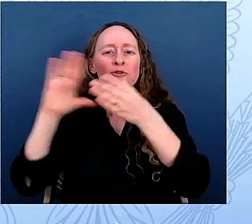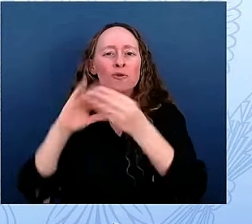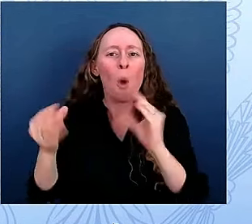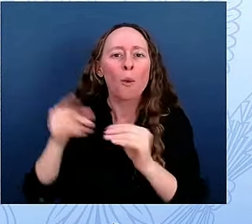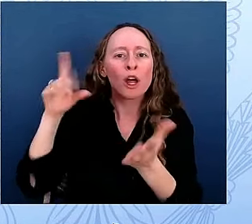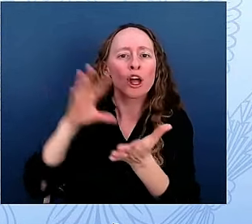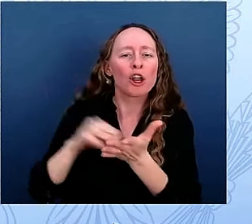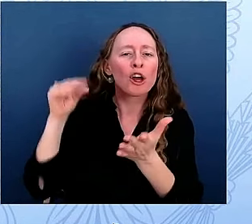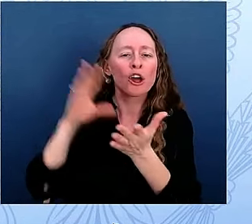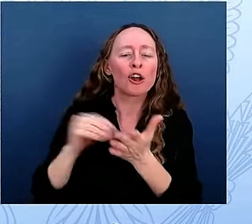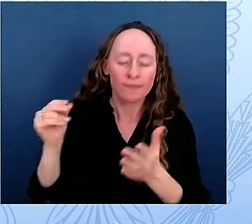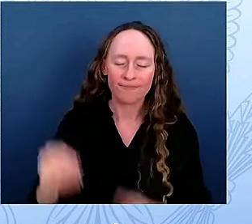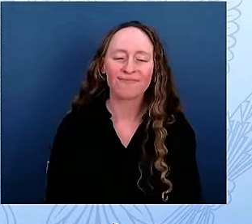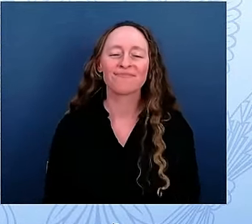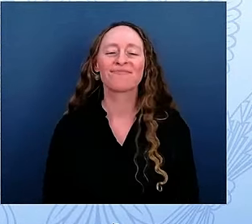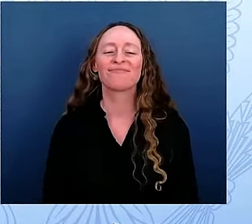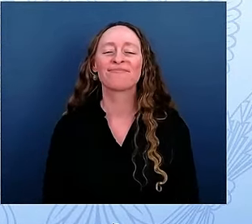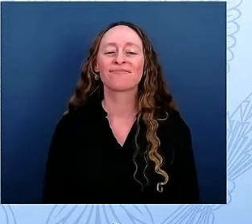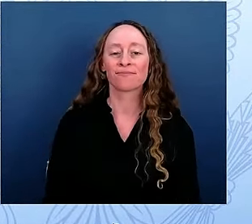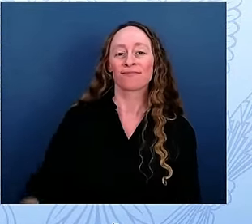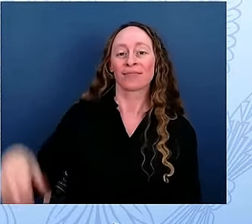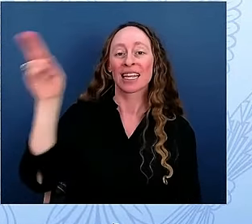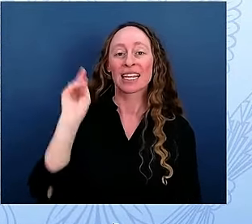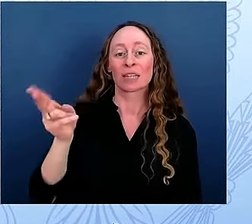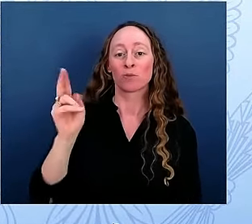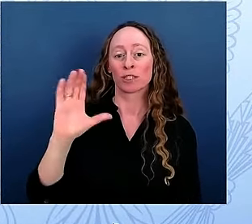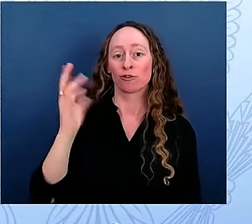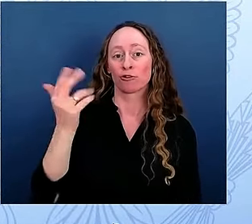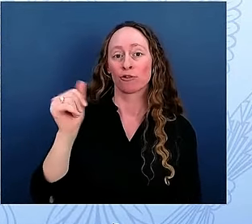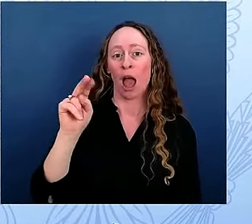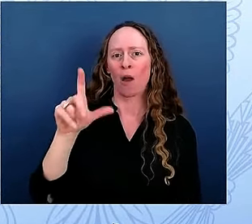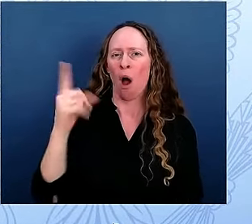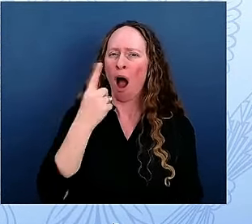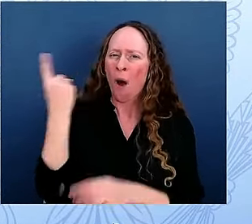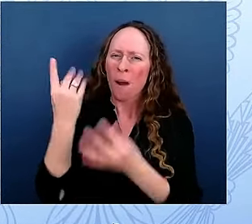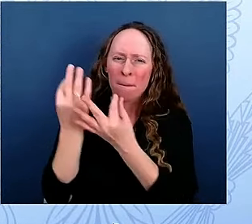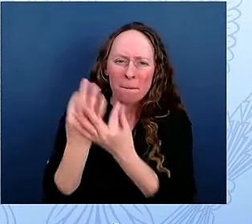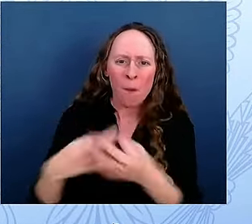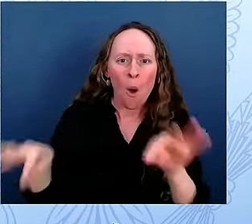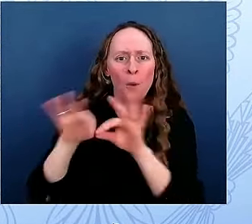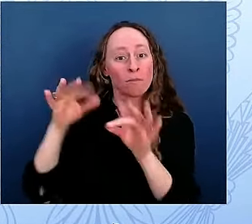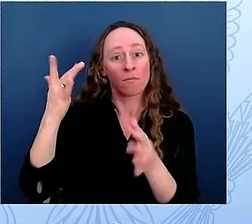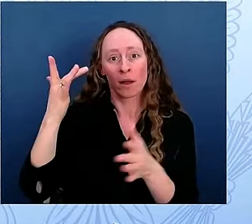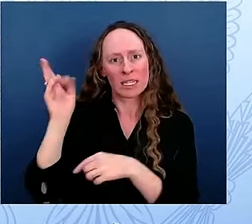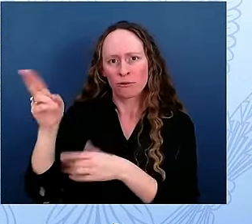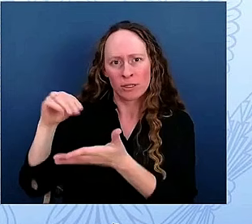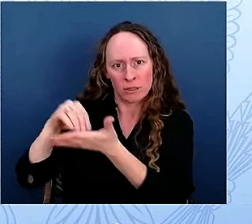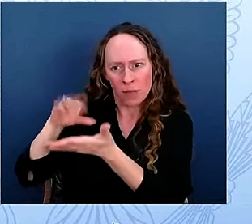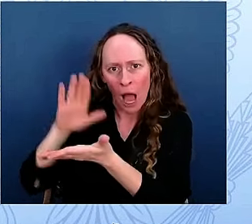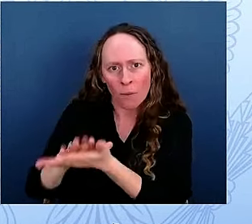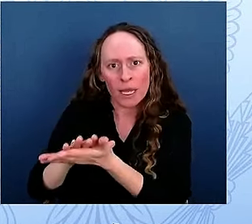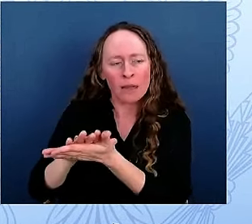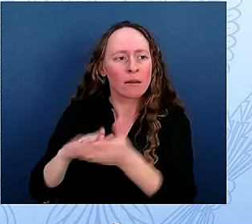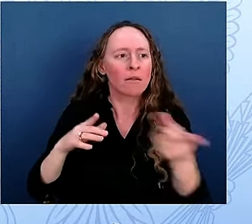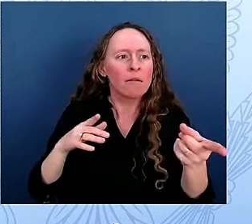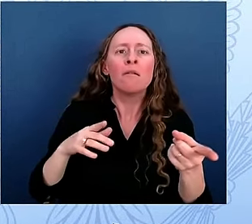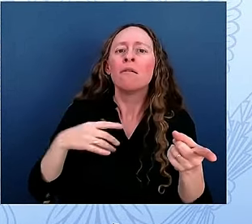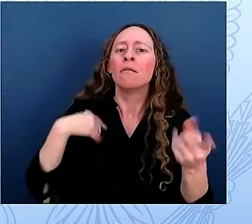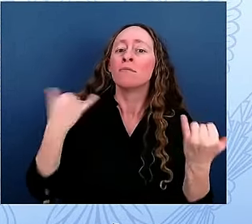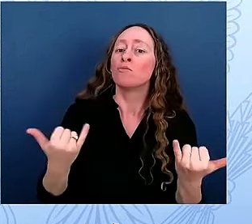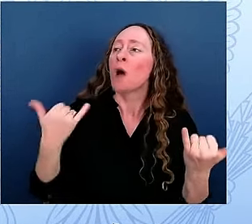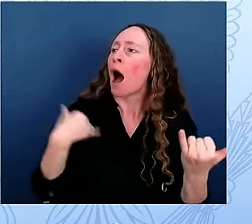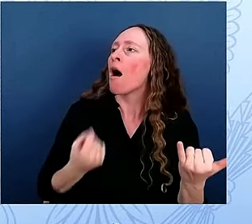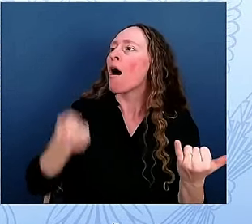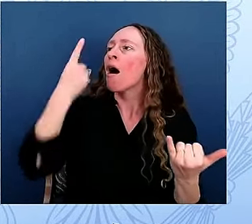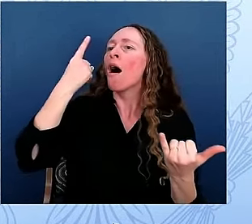to us to not only make history relevant for people of all backgrounds through our programming, but in the places that people